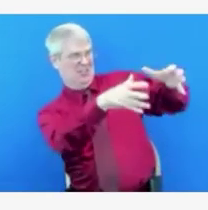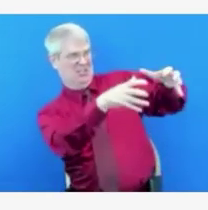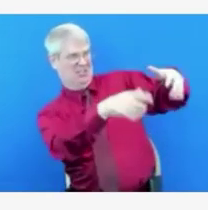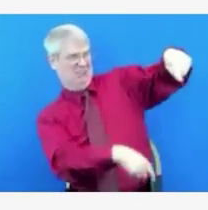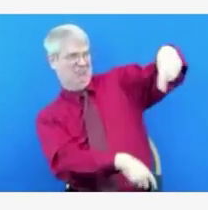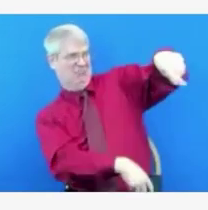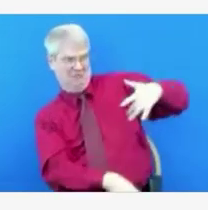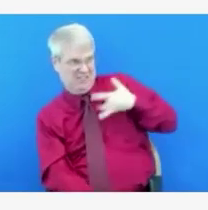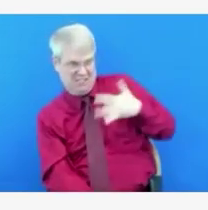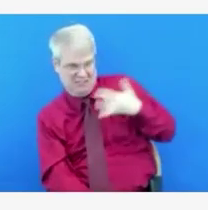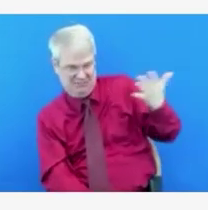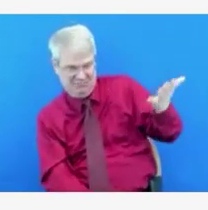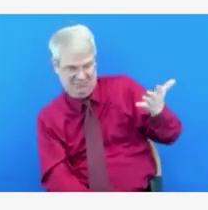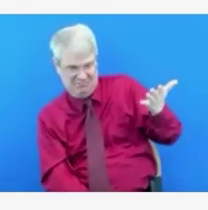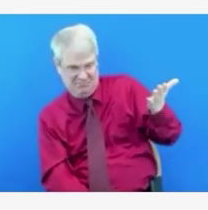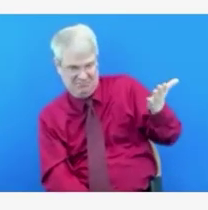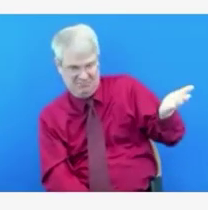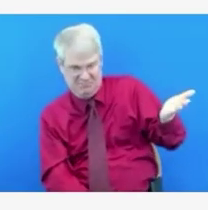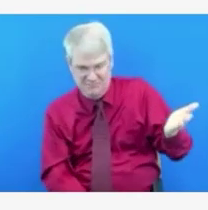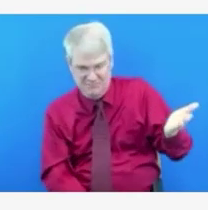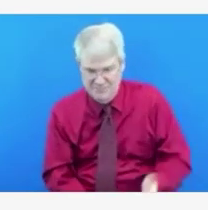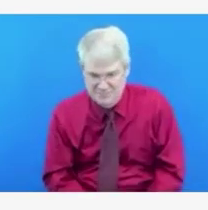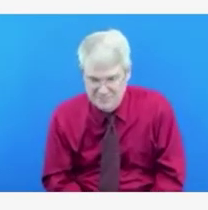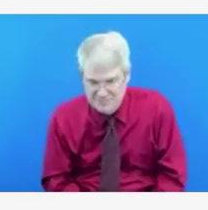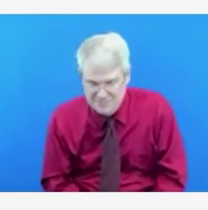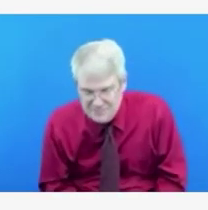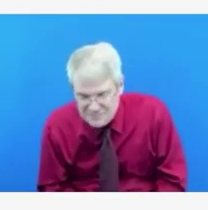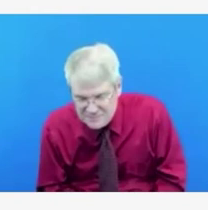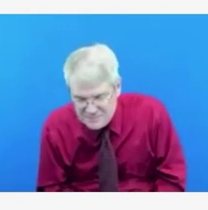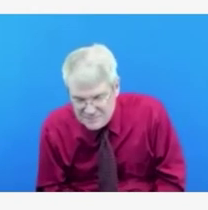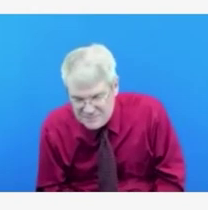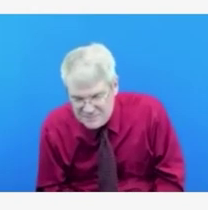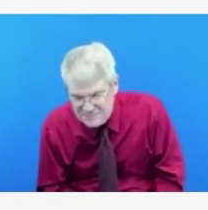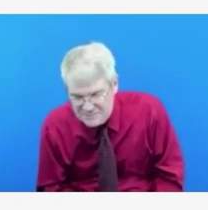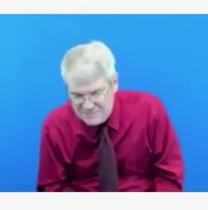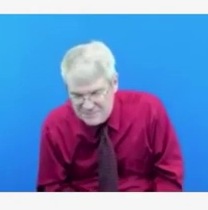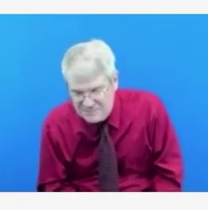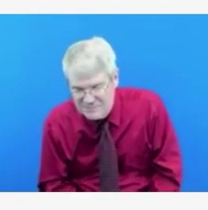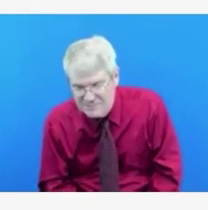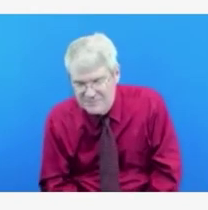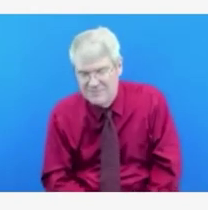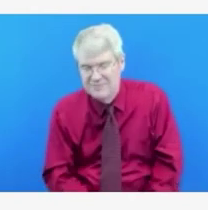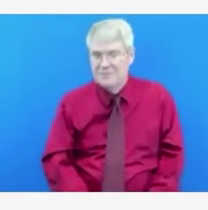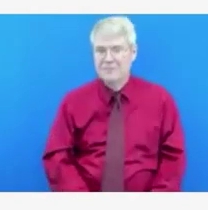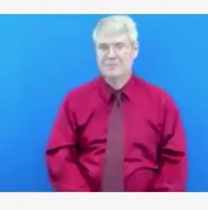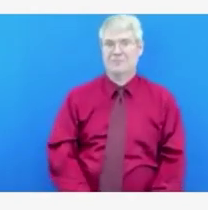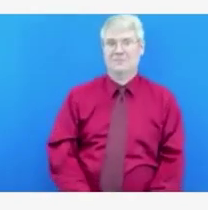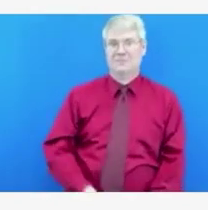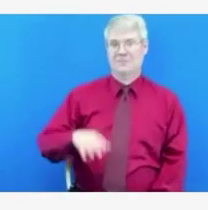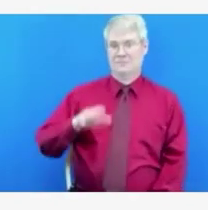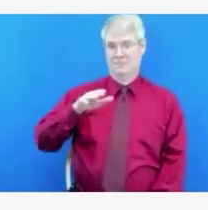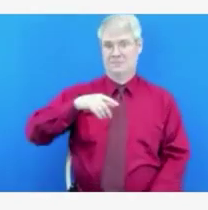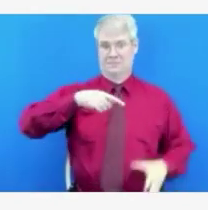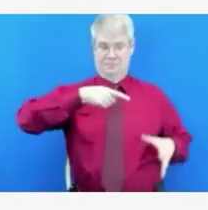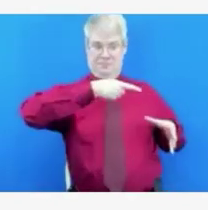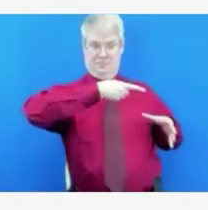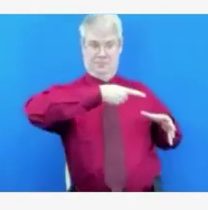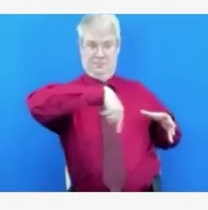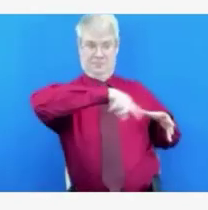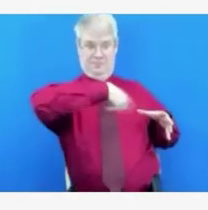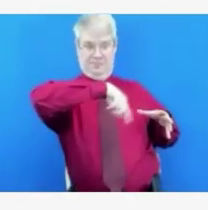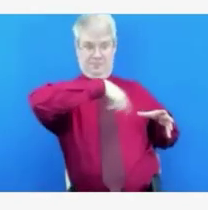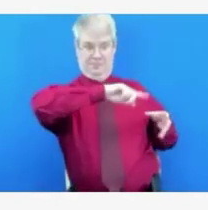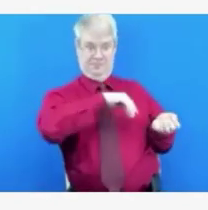Yeah, and I would say, first of all, that healthcare workers, when they're on the job and they're working with their